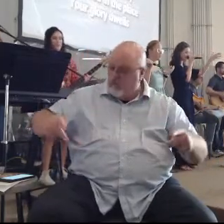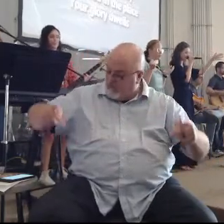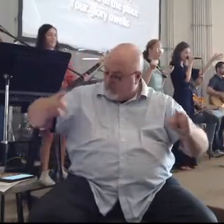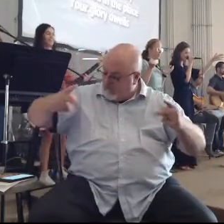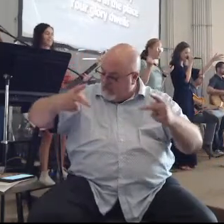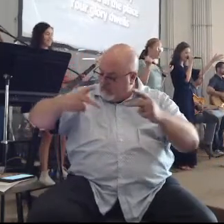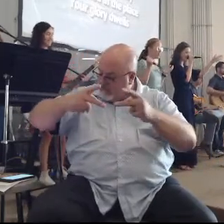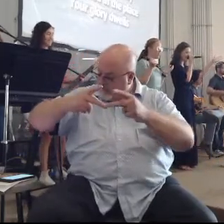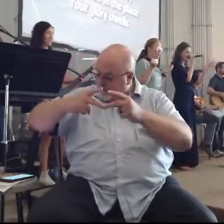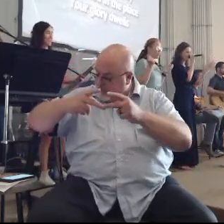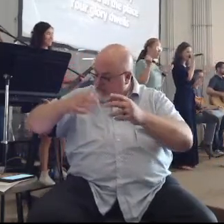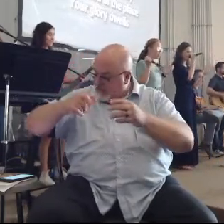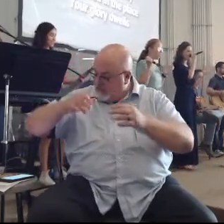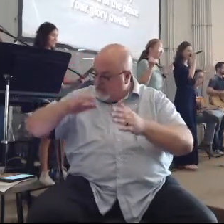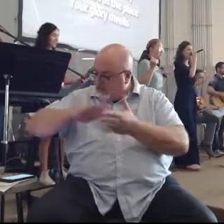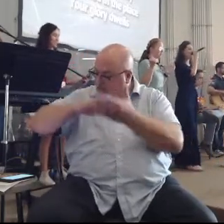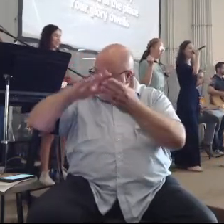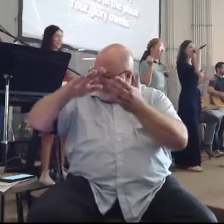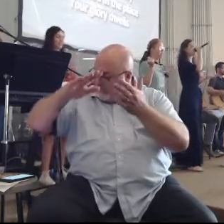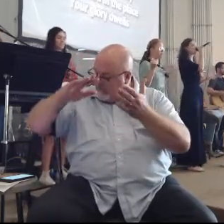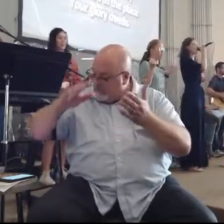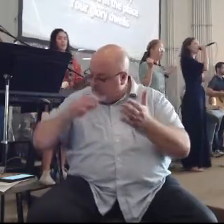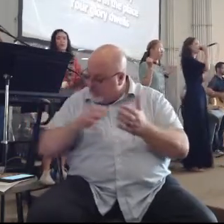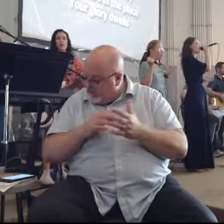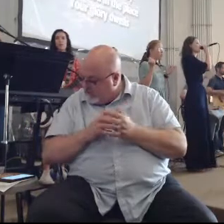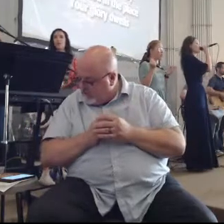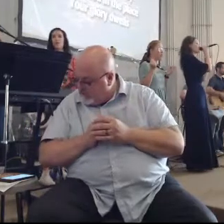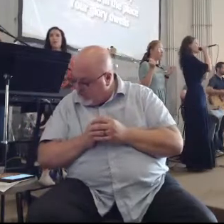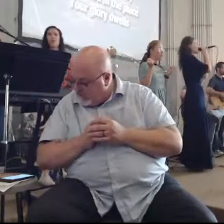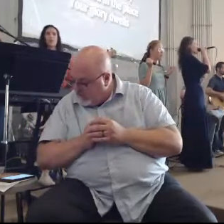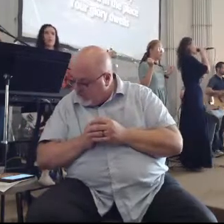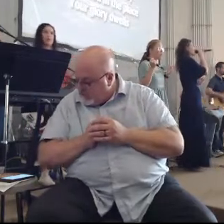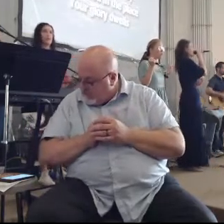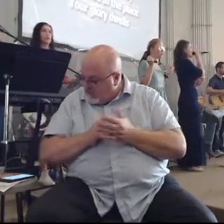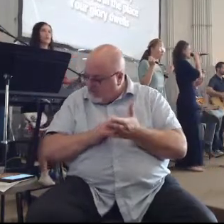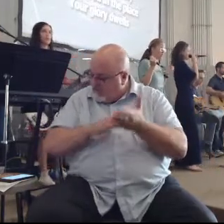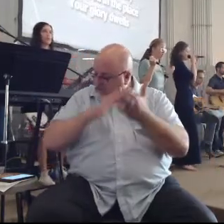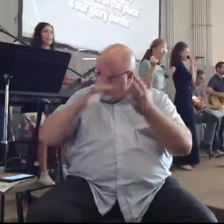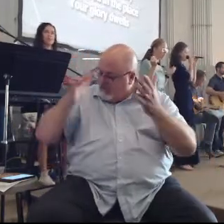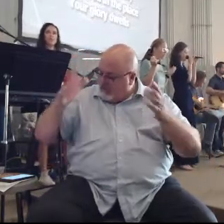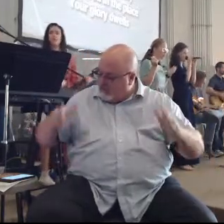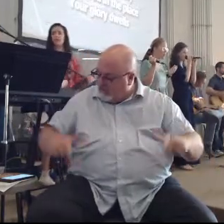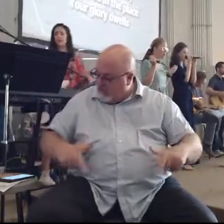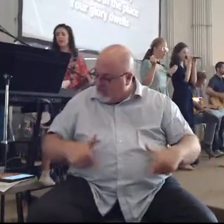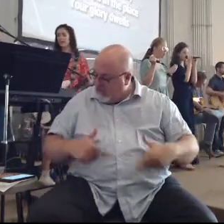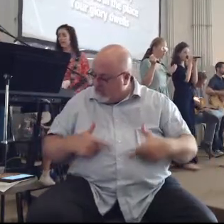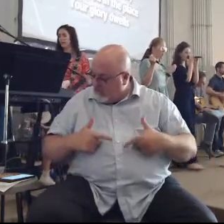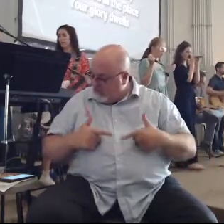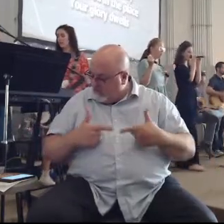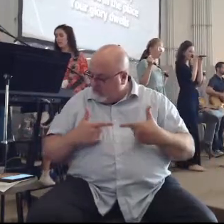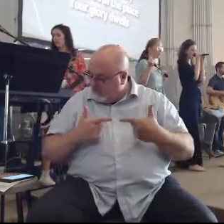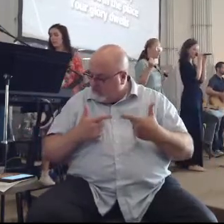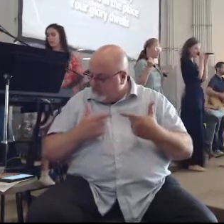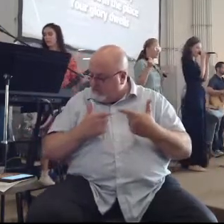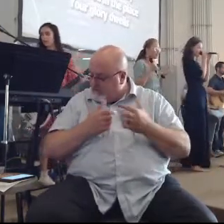knew it A place your glory And dwell